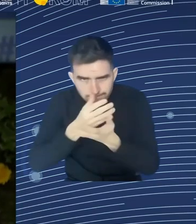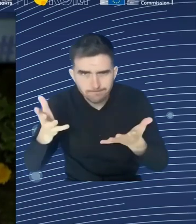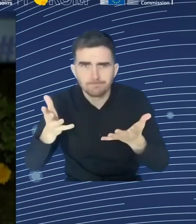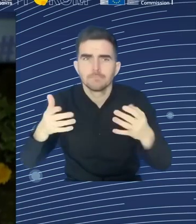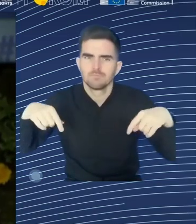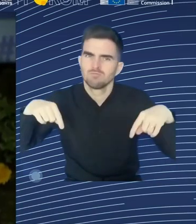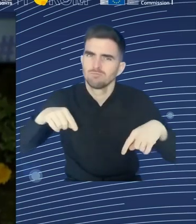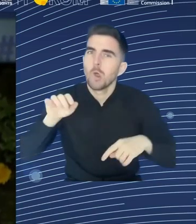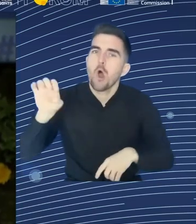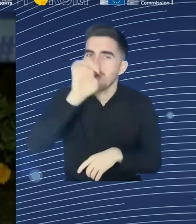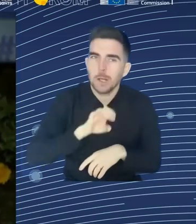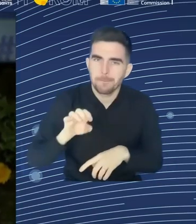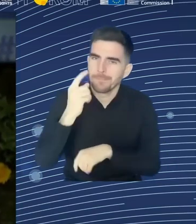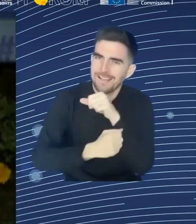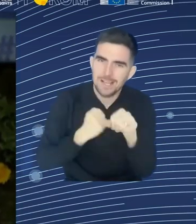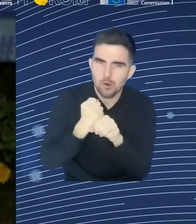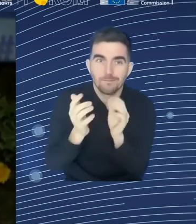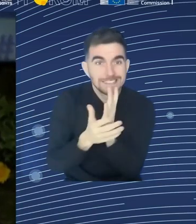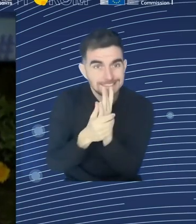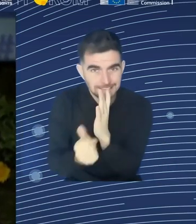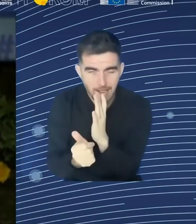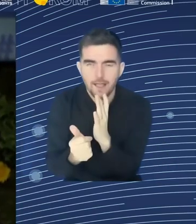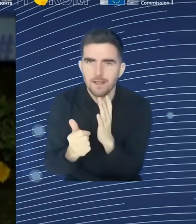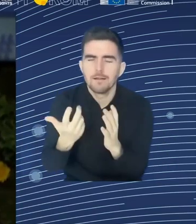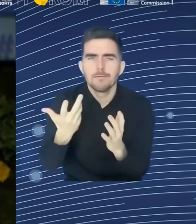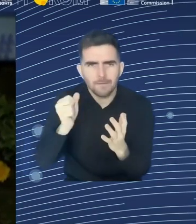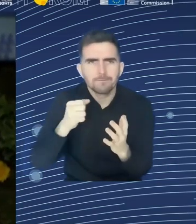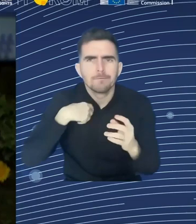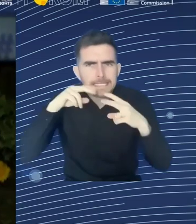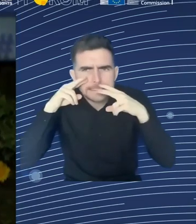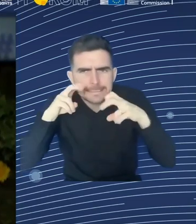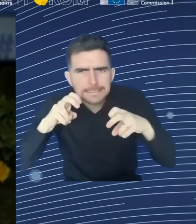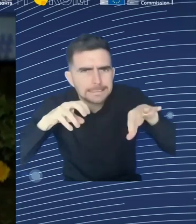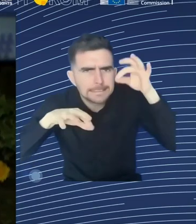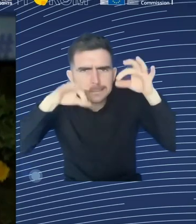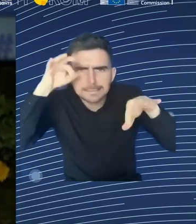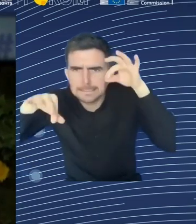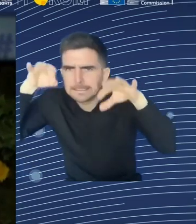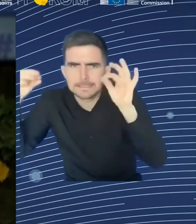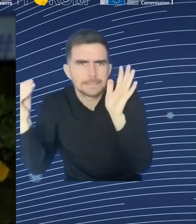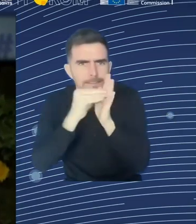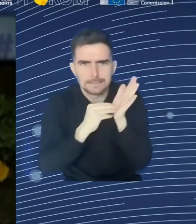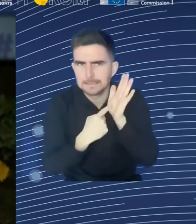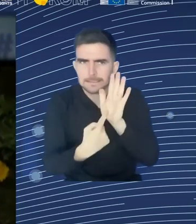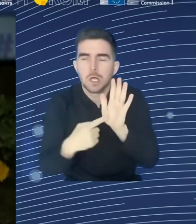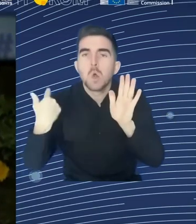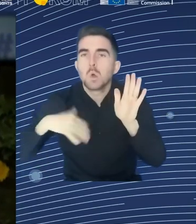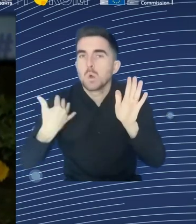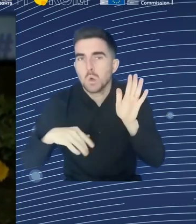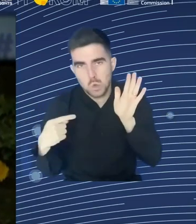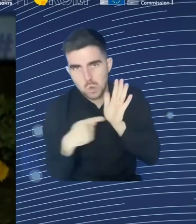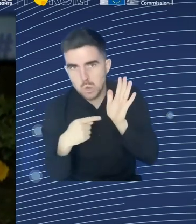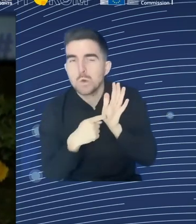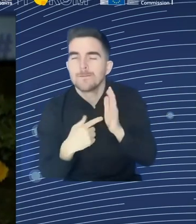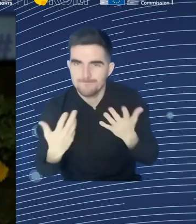findings, I would like to invite our keynote speaker for this morning, please welcome Ms. Barbara Kaufmann, who's